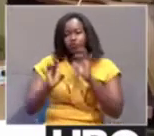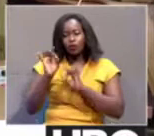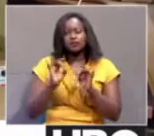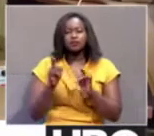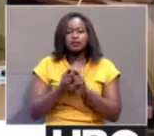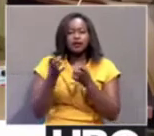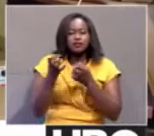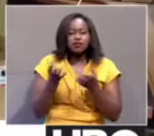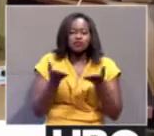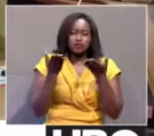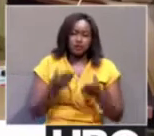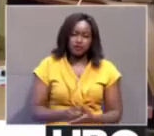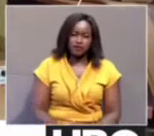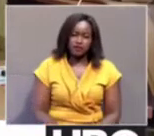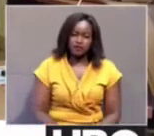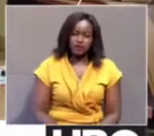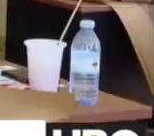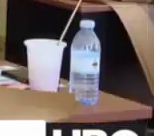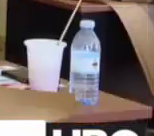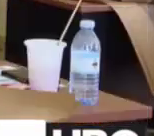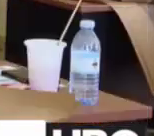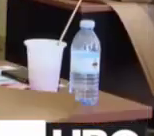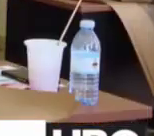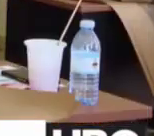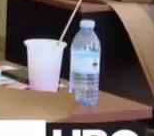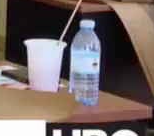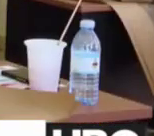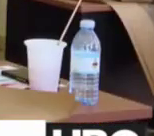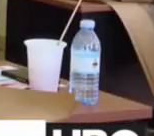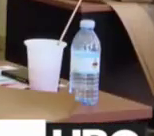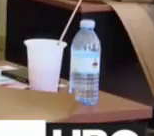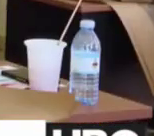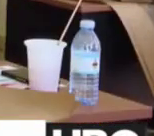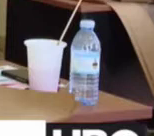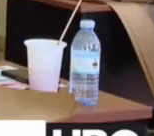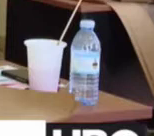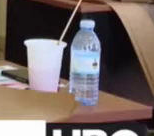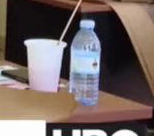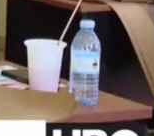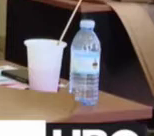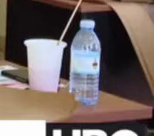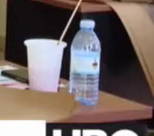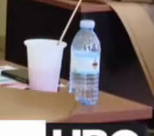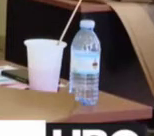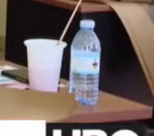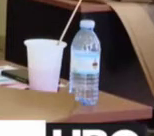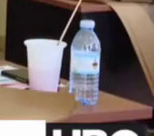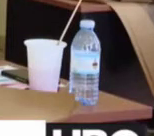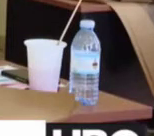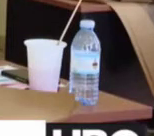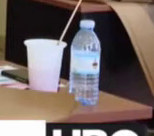I thought at first that it was the same as what we had studied at school, but I saw that this had a different technique.